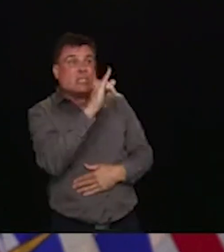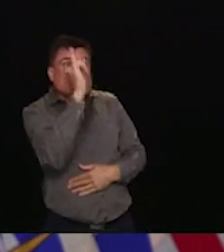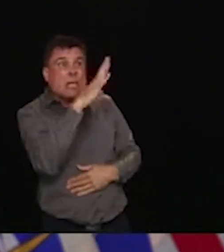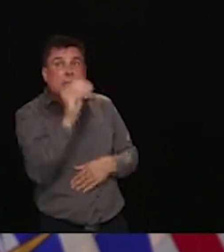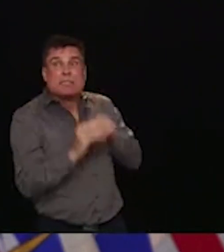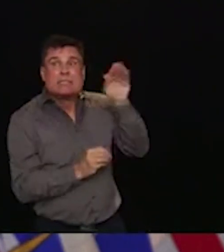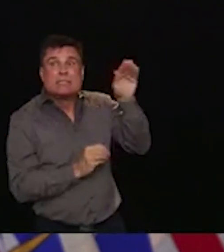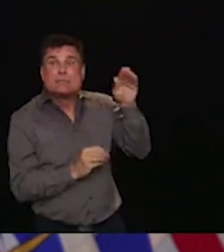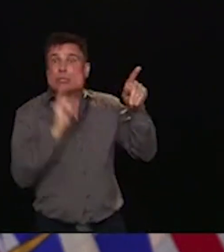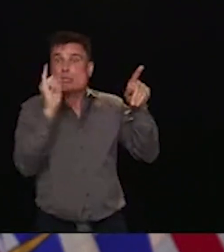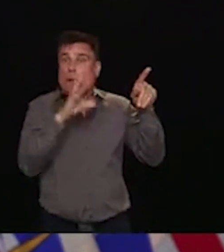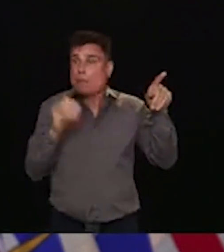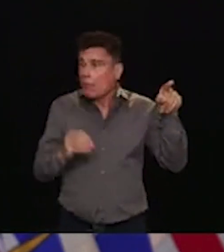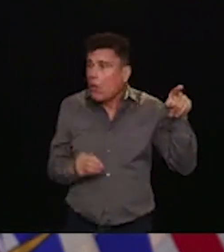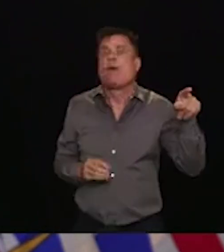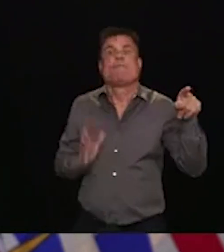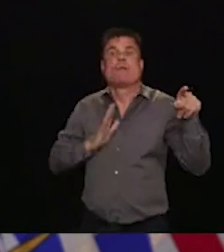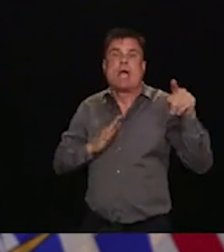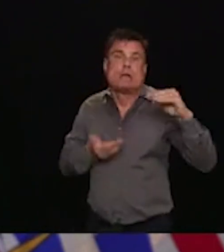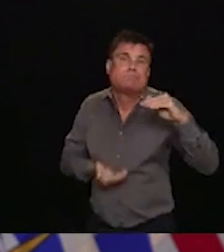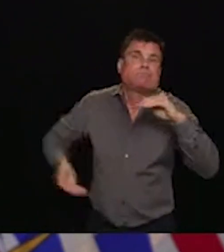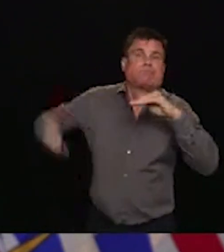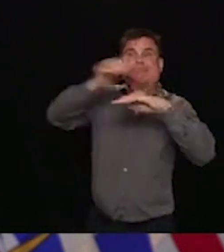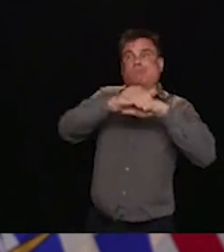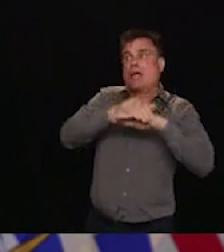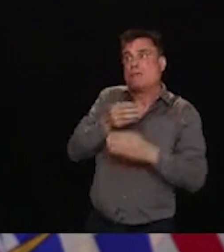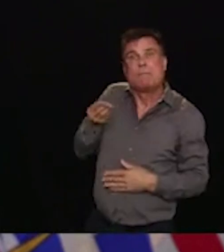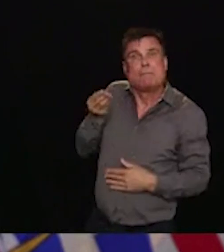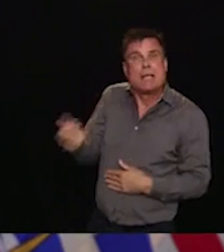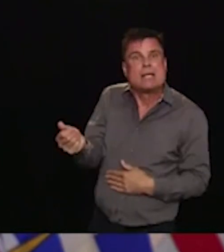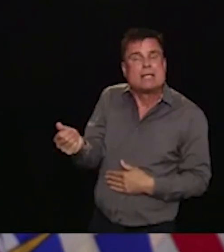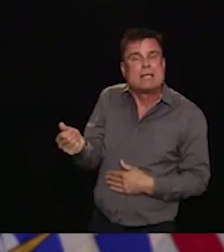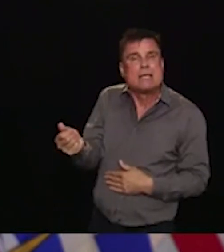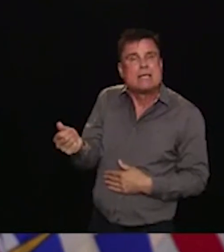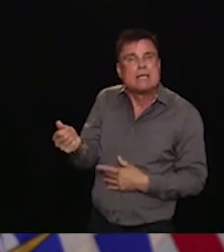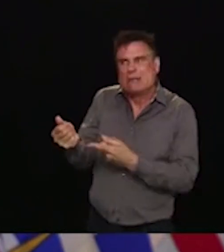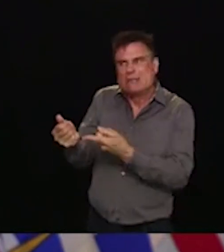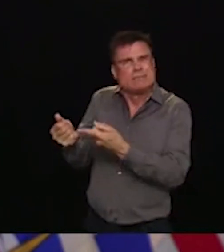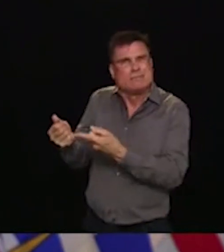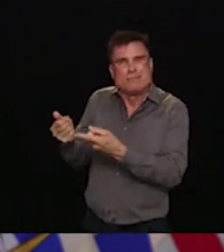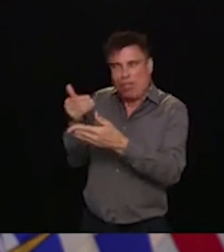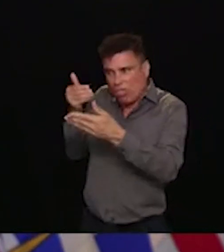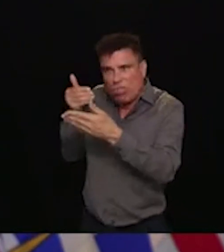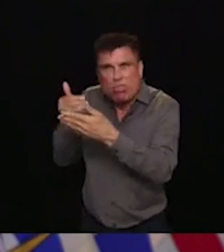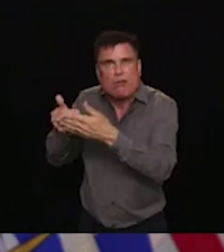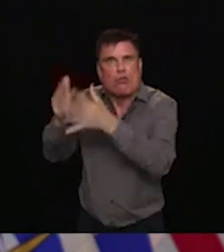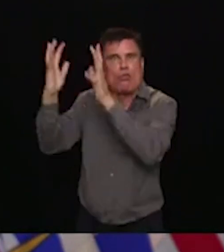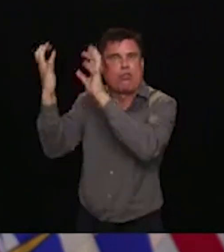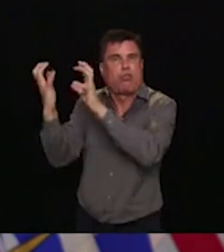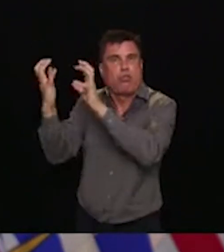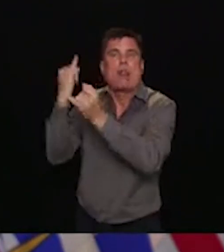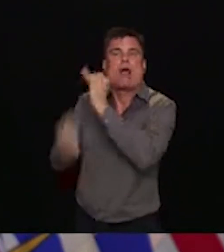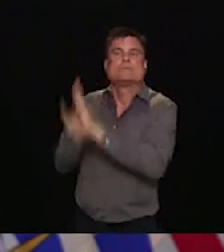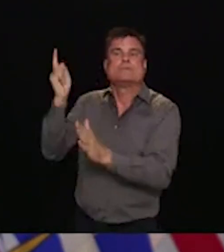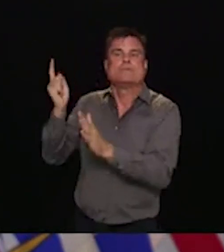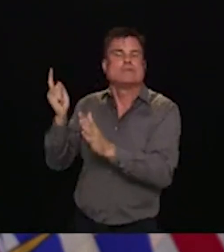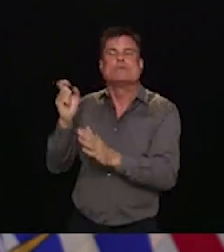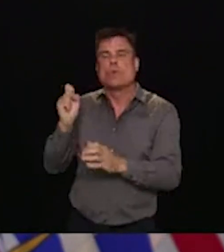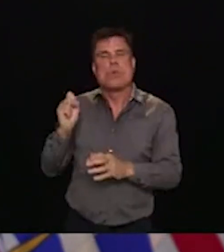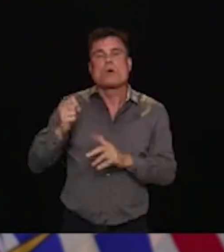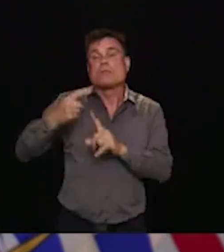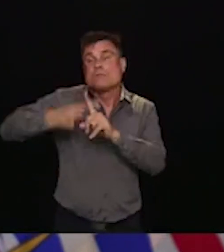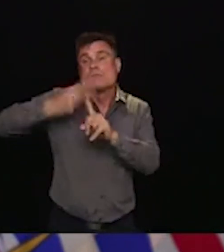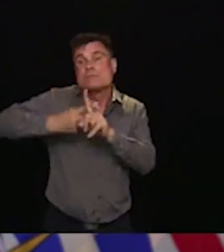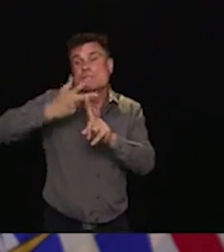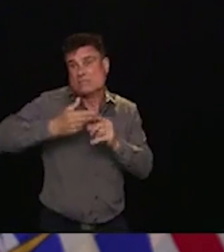over the coming months. And with continued input from key stakeholders, and we know that the FSA will continue